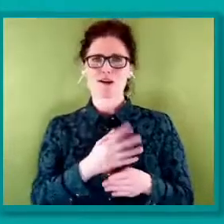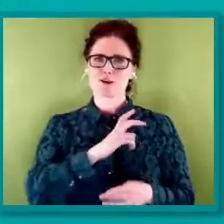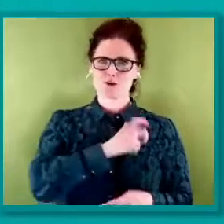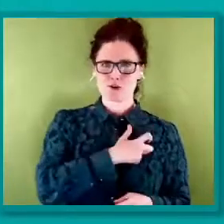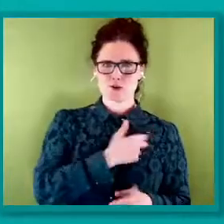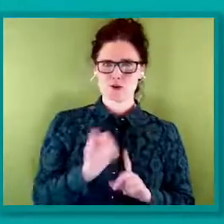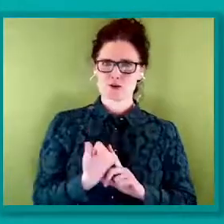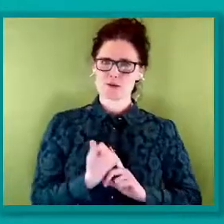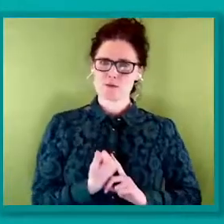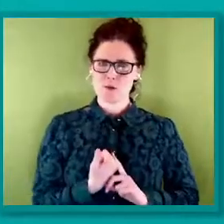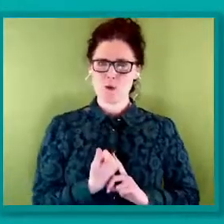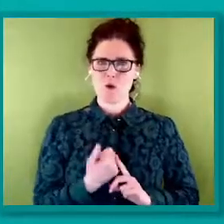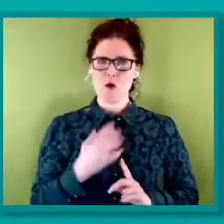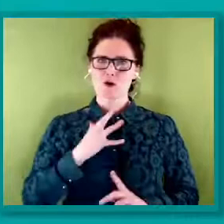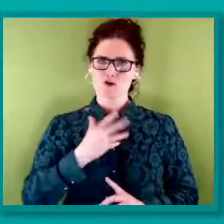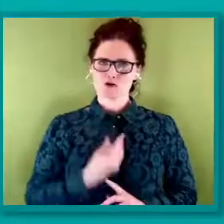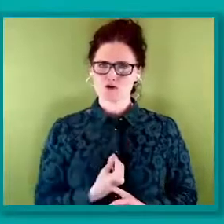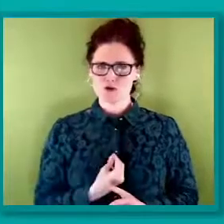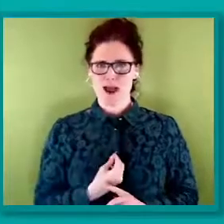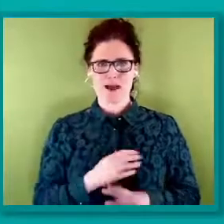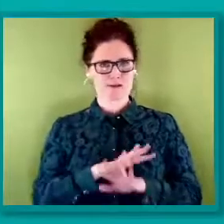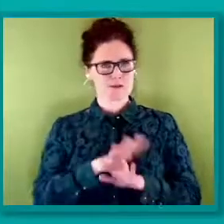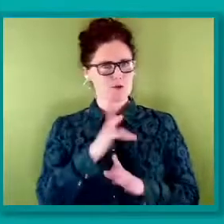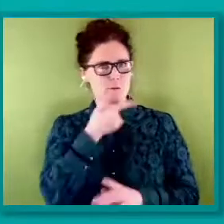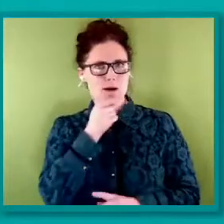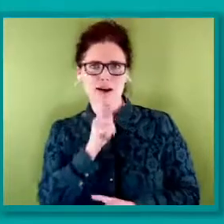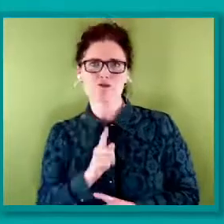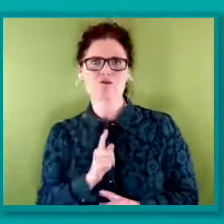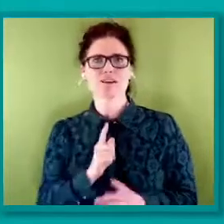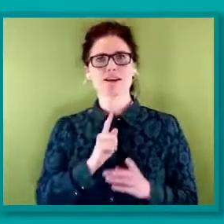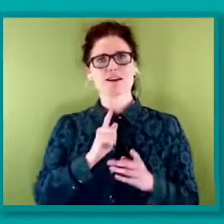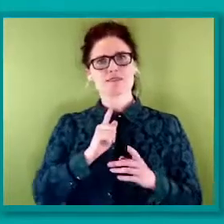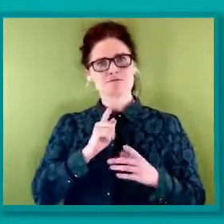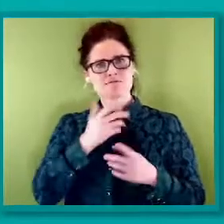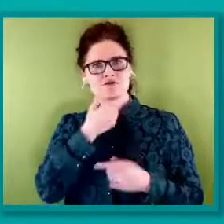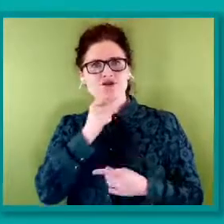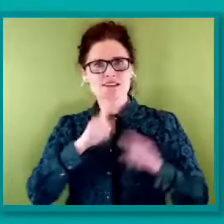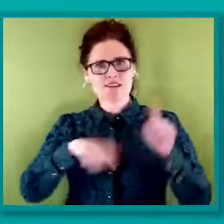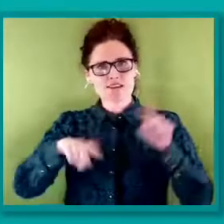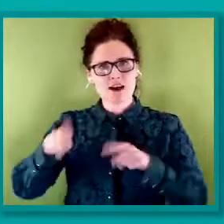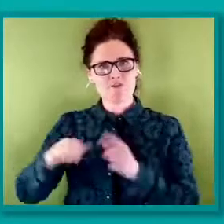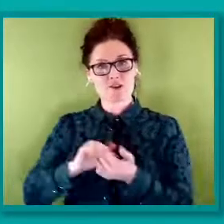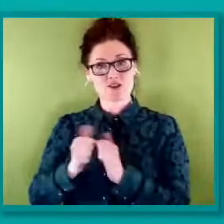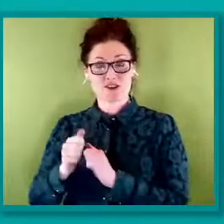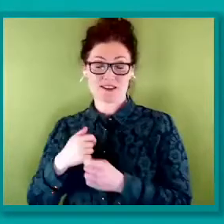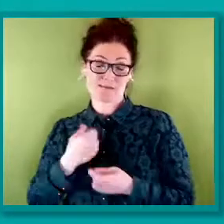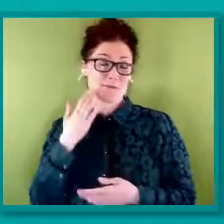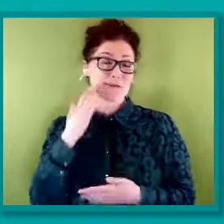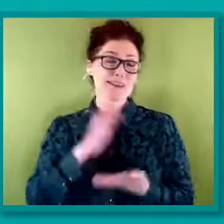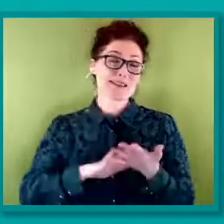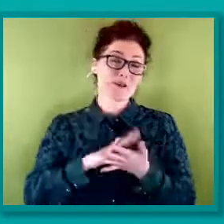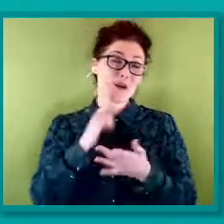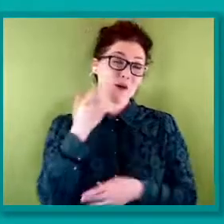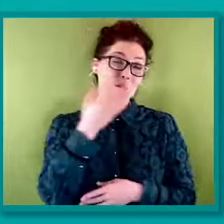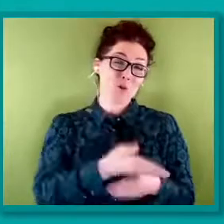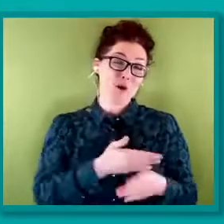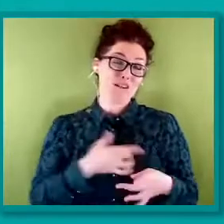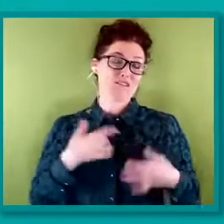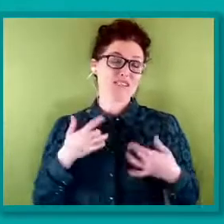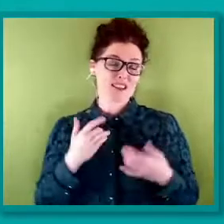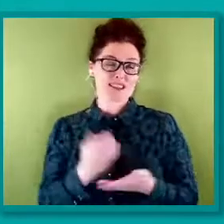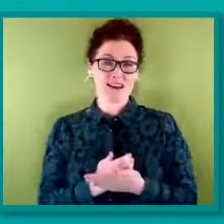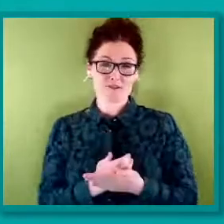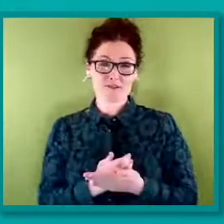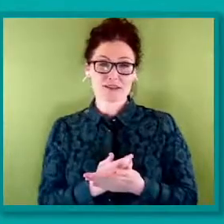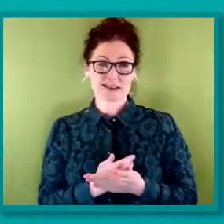and gender diverse colleagues. So I overall feel safe and welcome when I go to work. However, I'm painfully aware